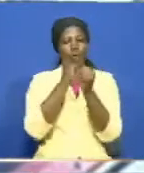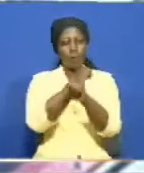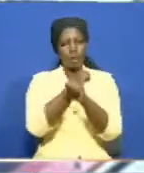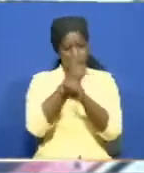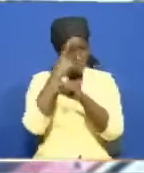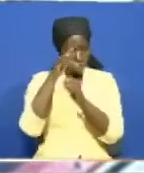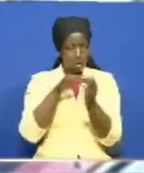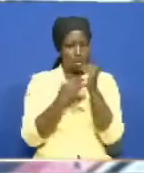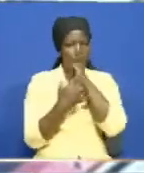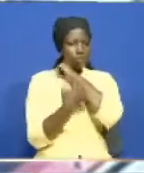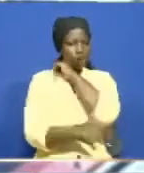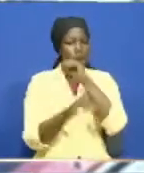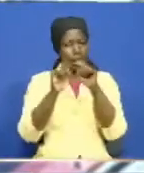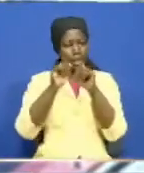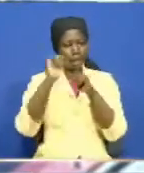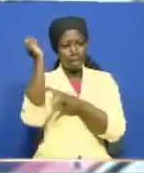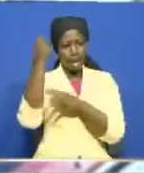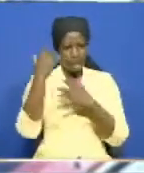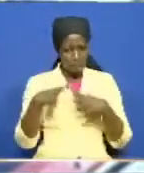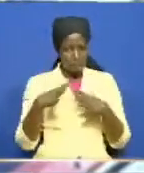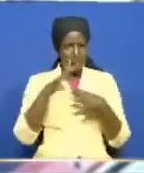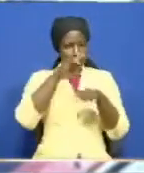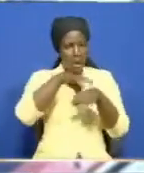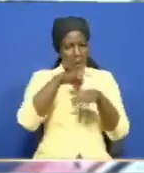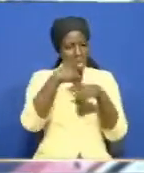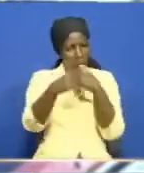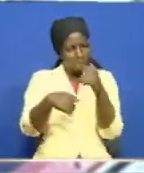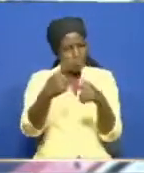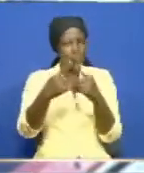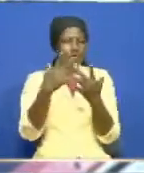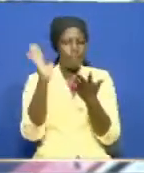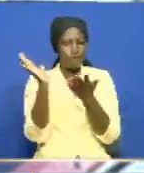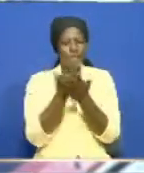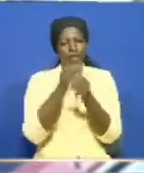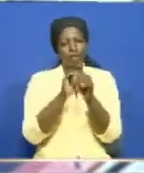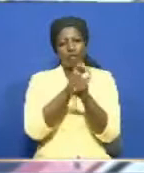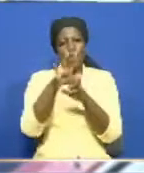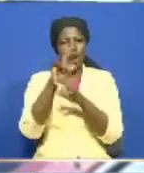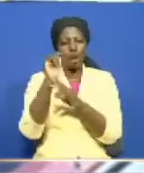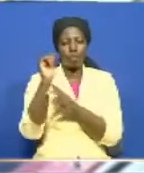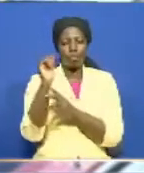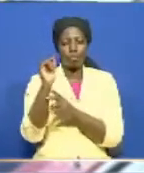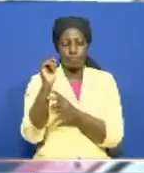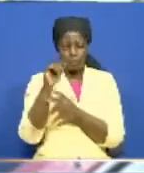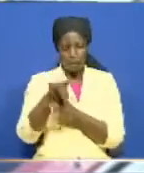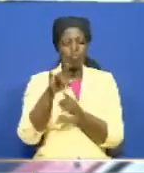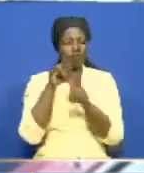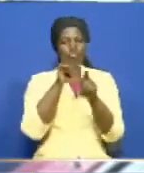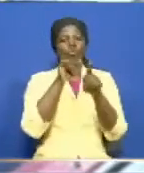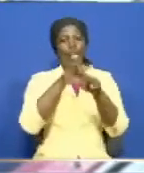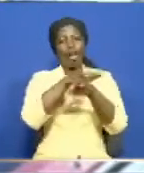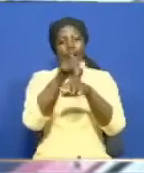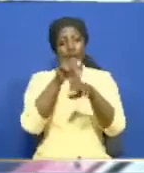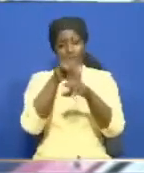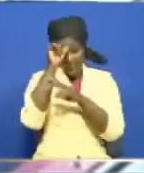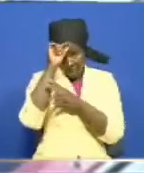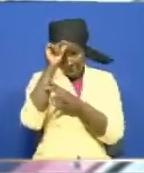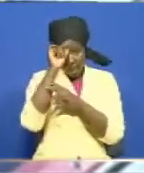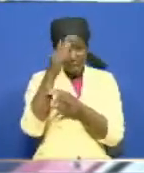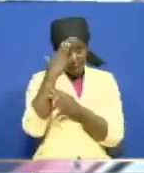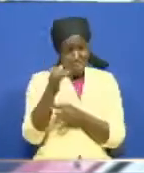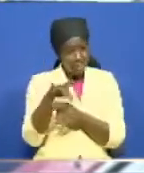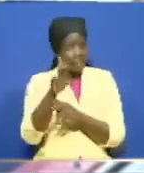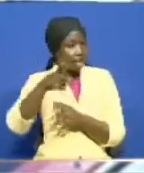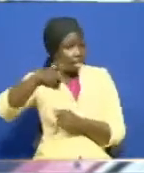of more stringent measures to curb the spread of COVID-19. He accused the national government of giving a deaf ear